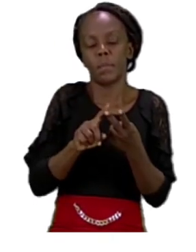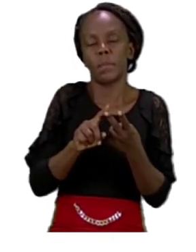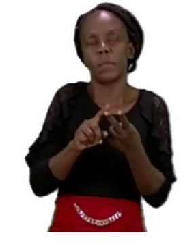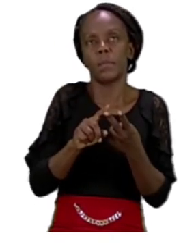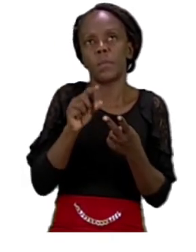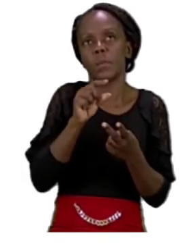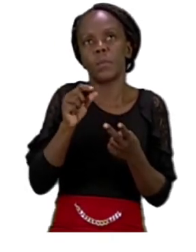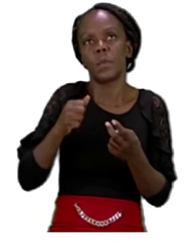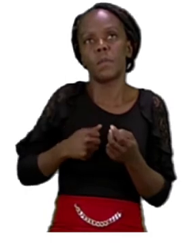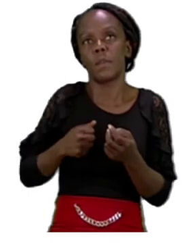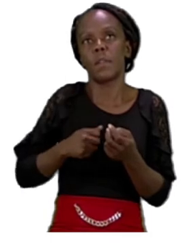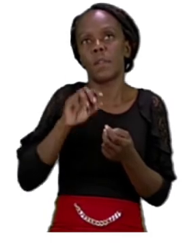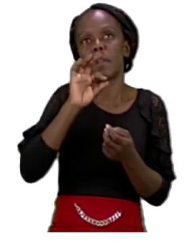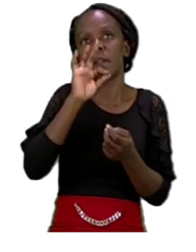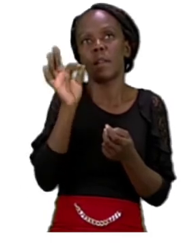father, father,